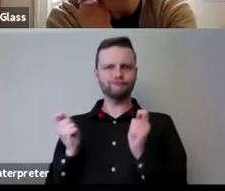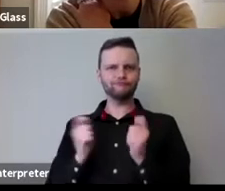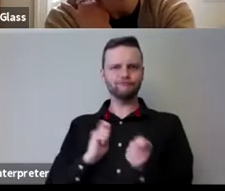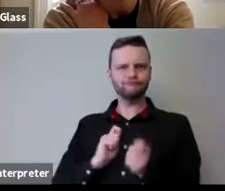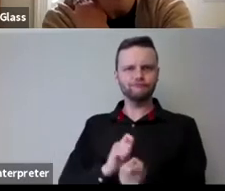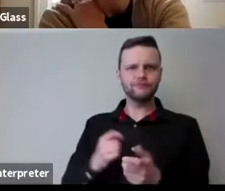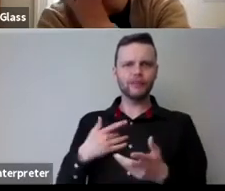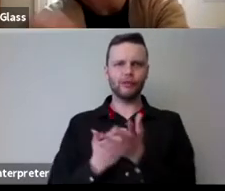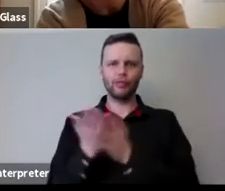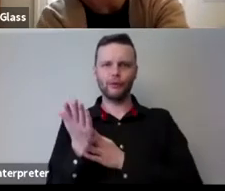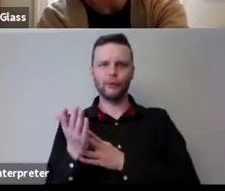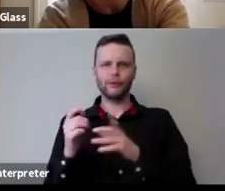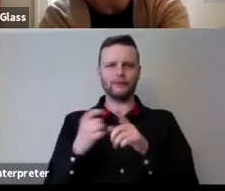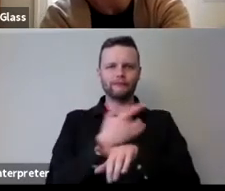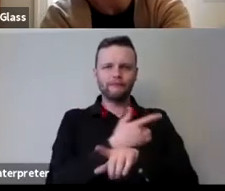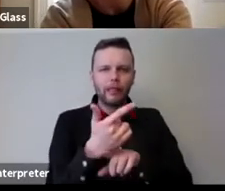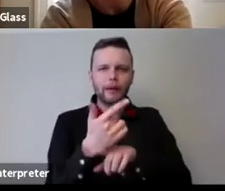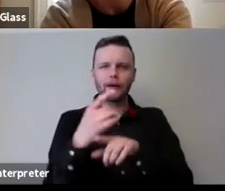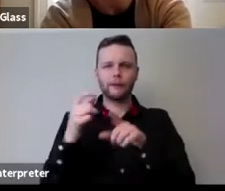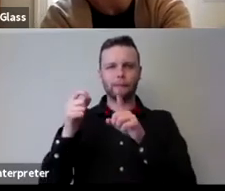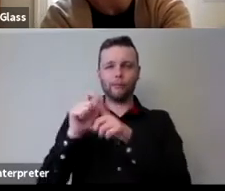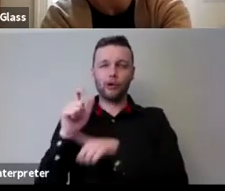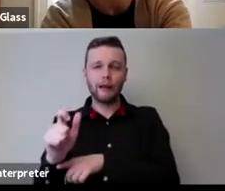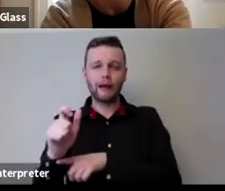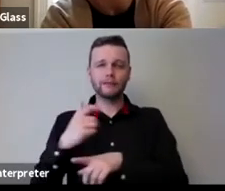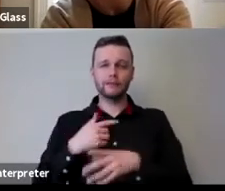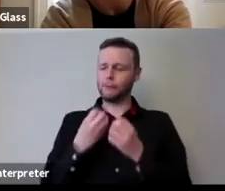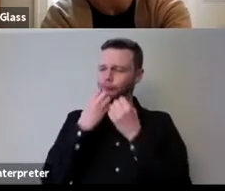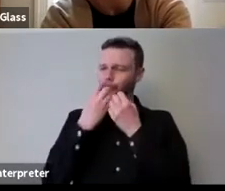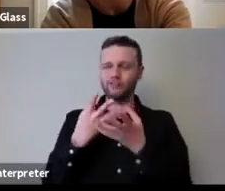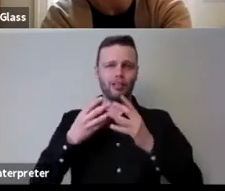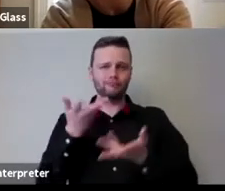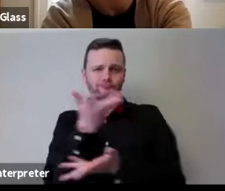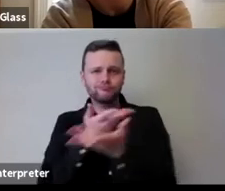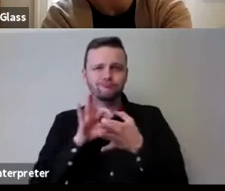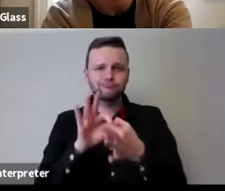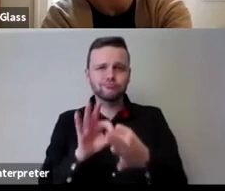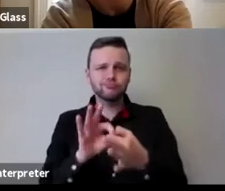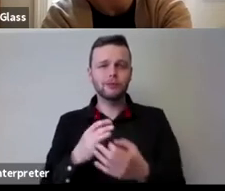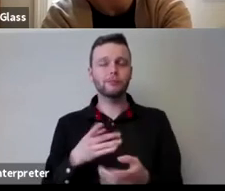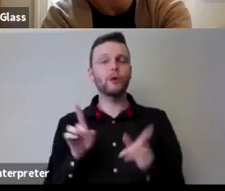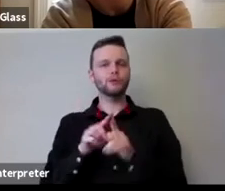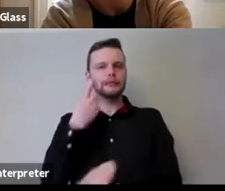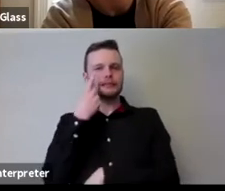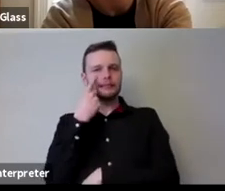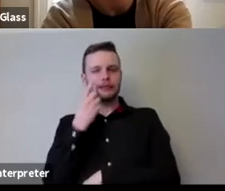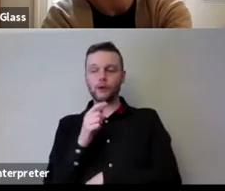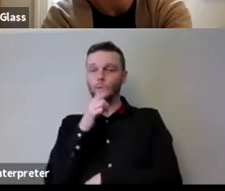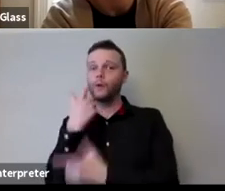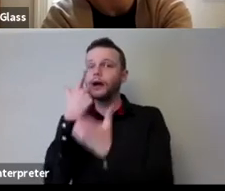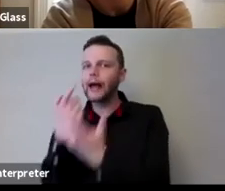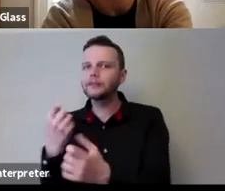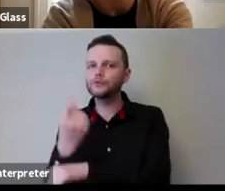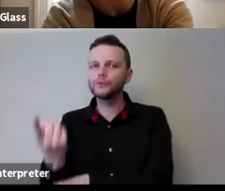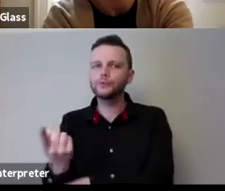podcasts filming all kinds of really beautiful collaborative endeavors but i can also see who's able to do that and